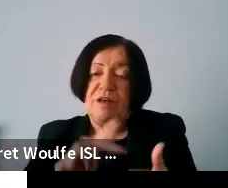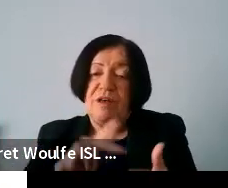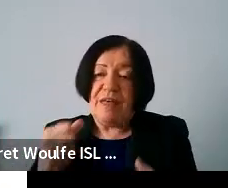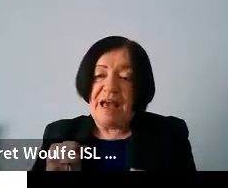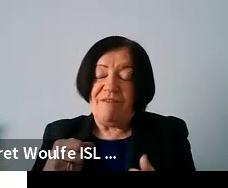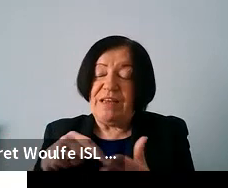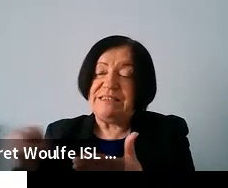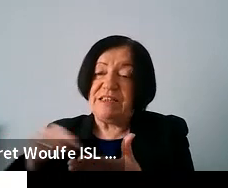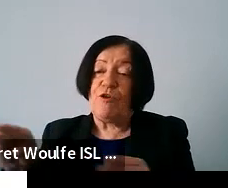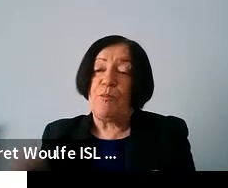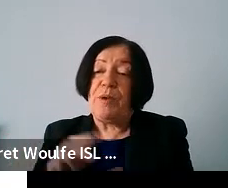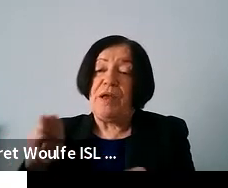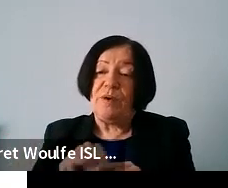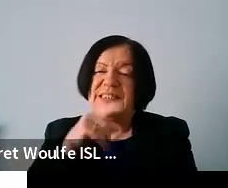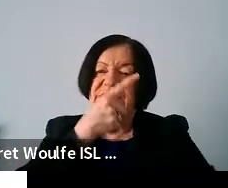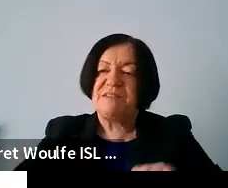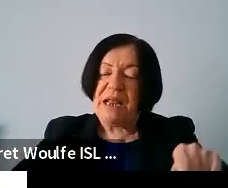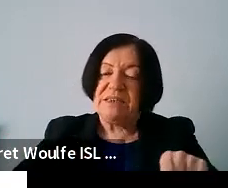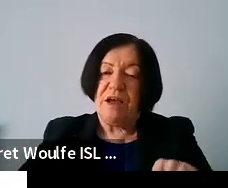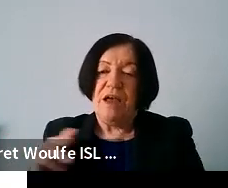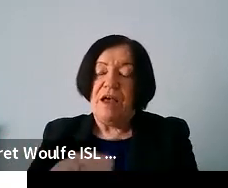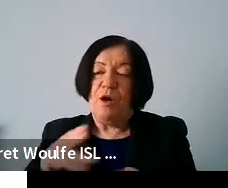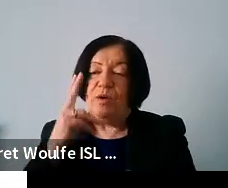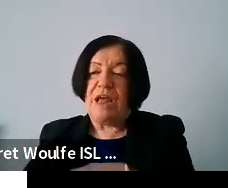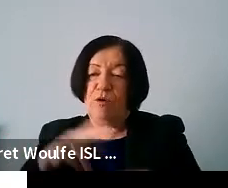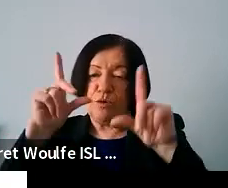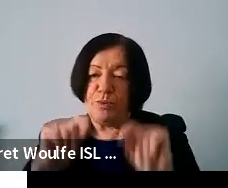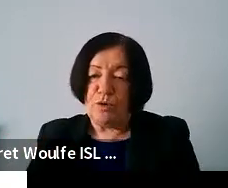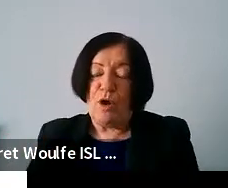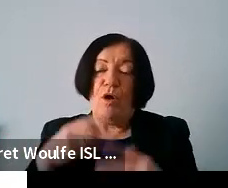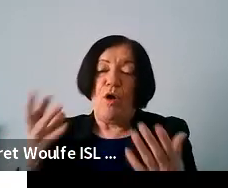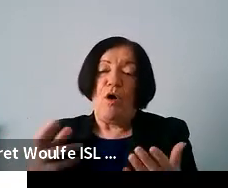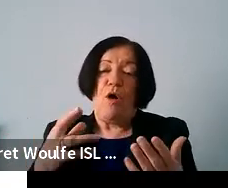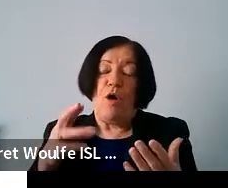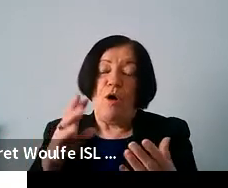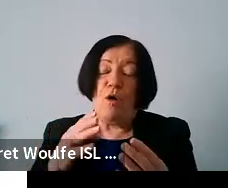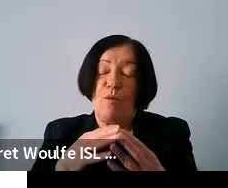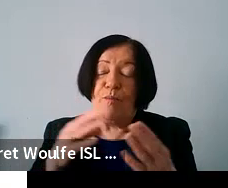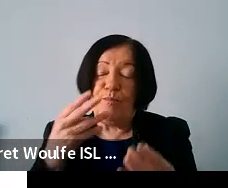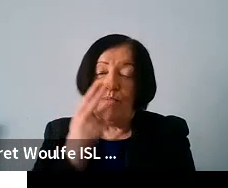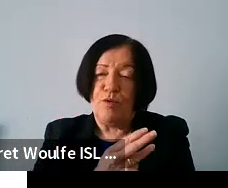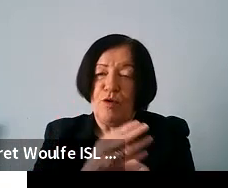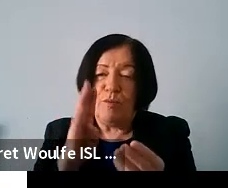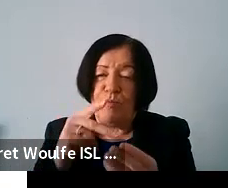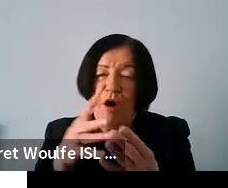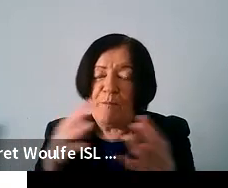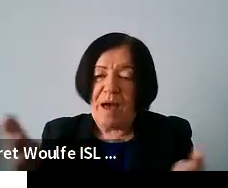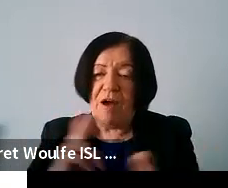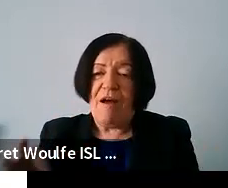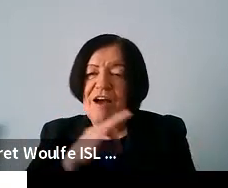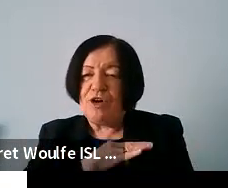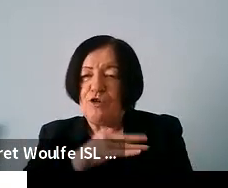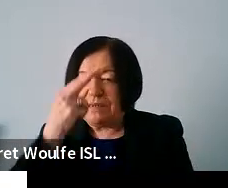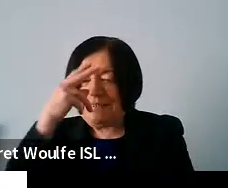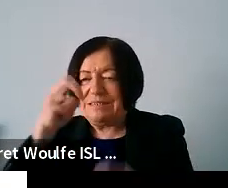exemptions for people with a disability people without computers or with poor broadband locally or people who don't have a good grasp